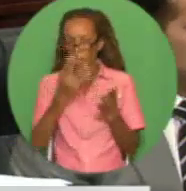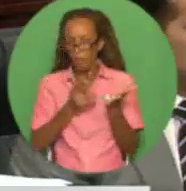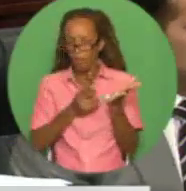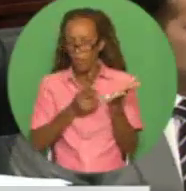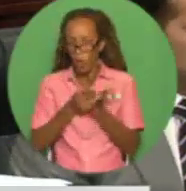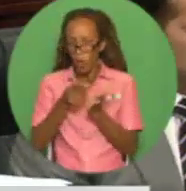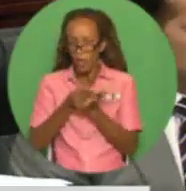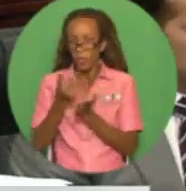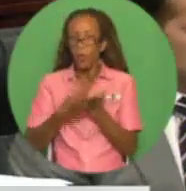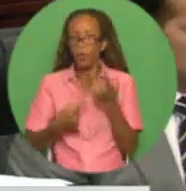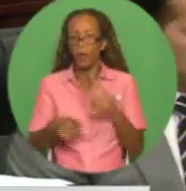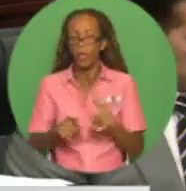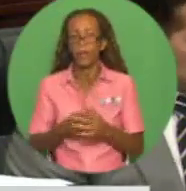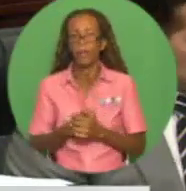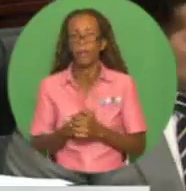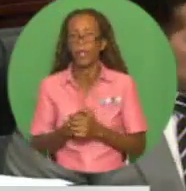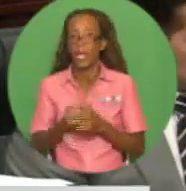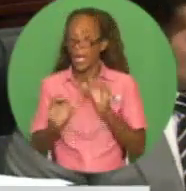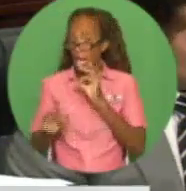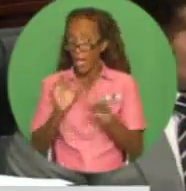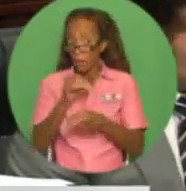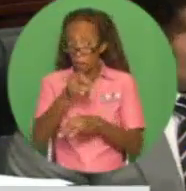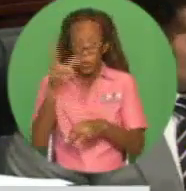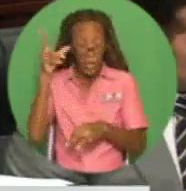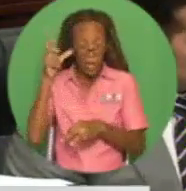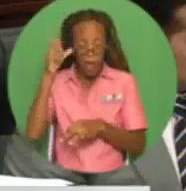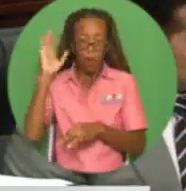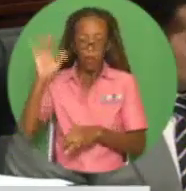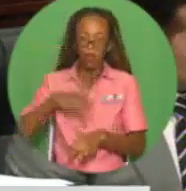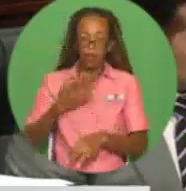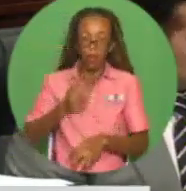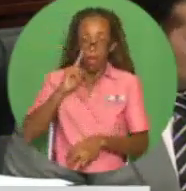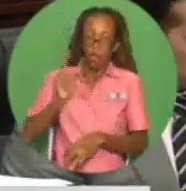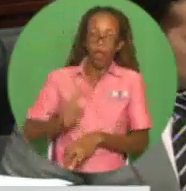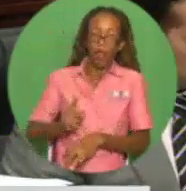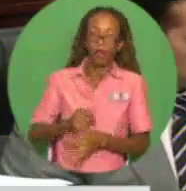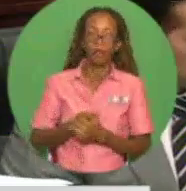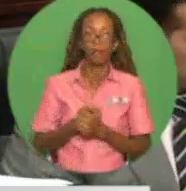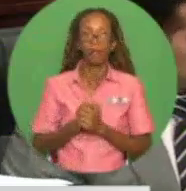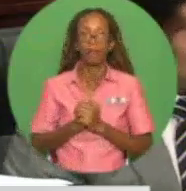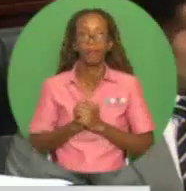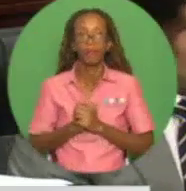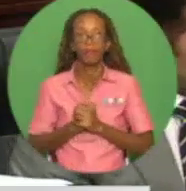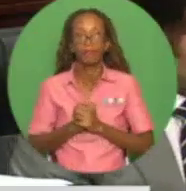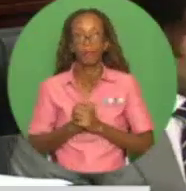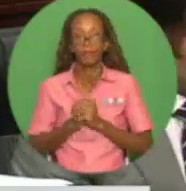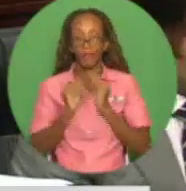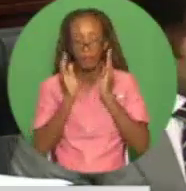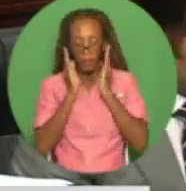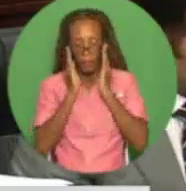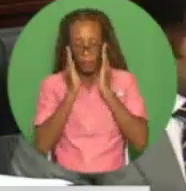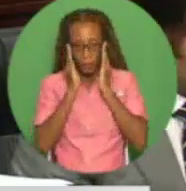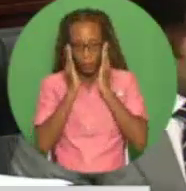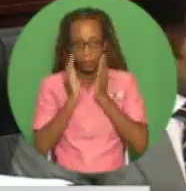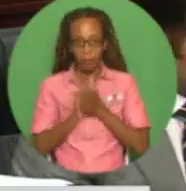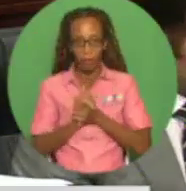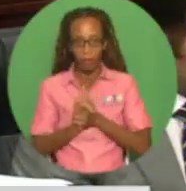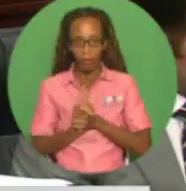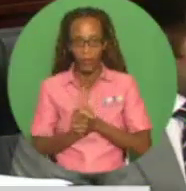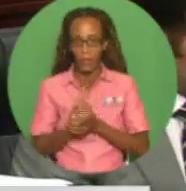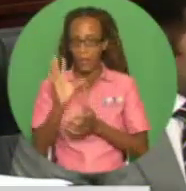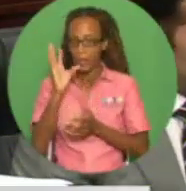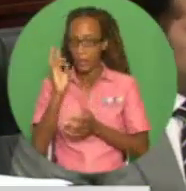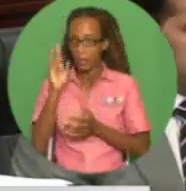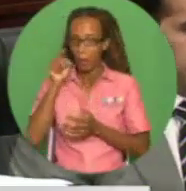financial year, which would alarm any rational person. Deficient working capital of $6